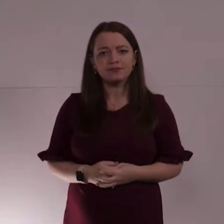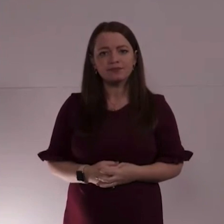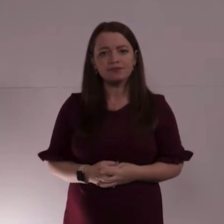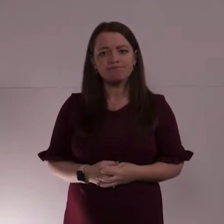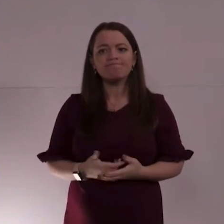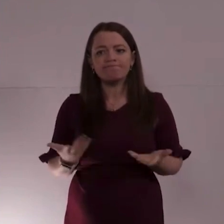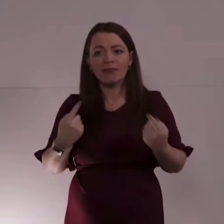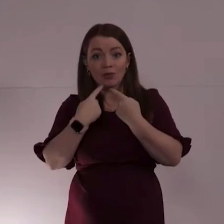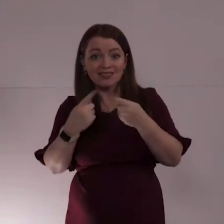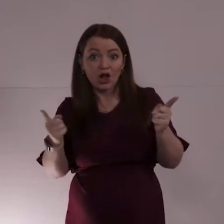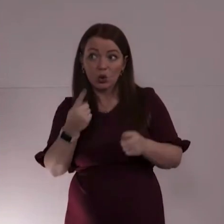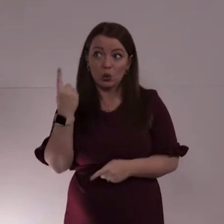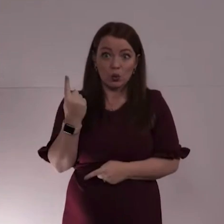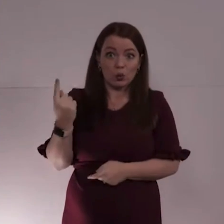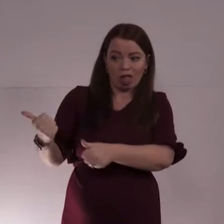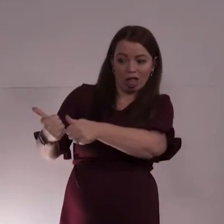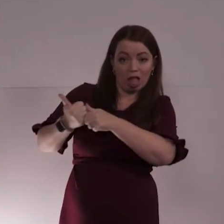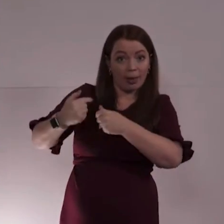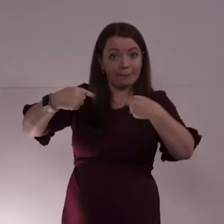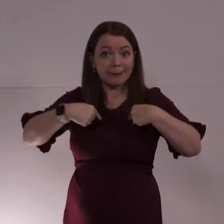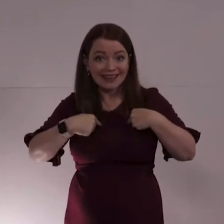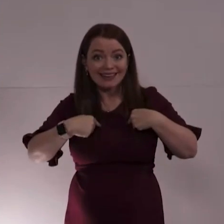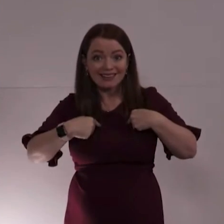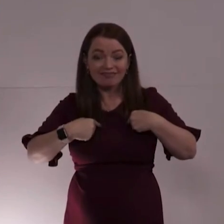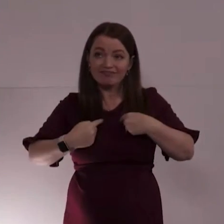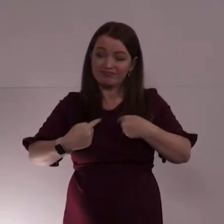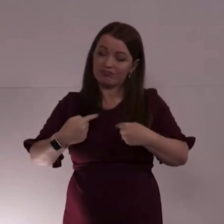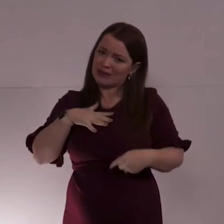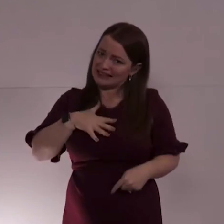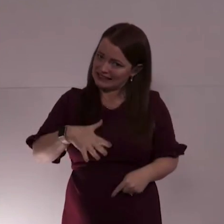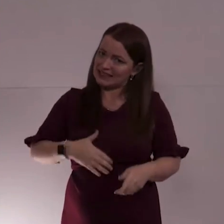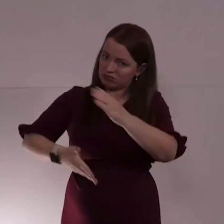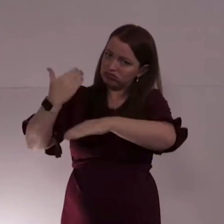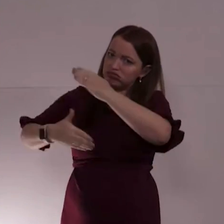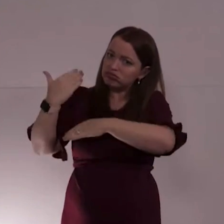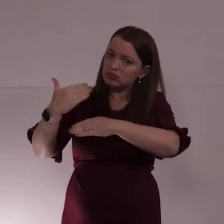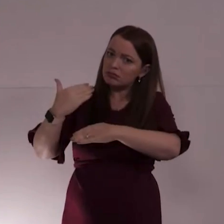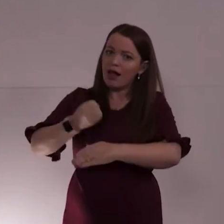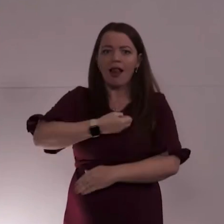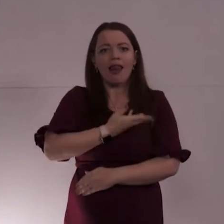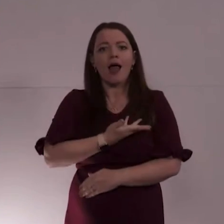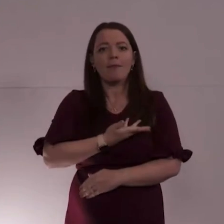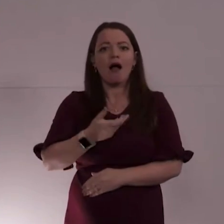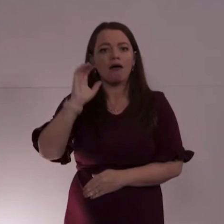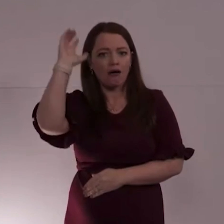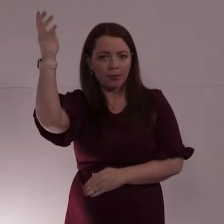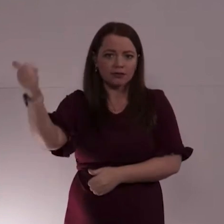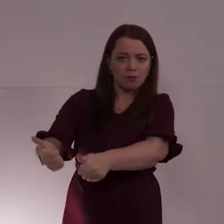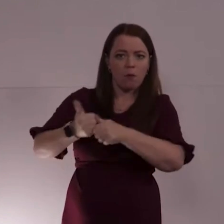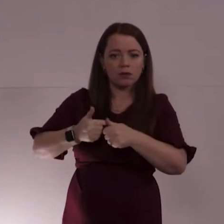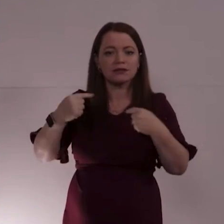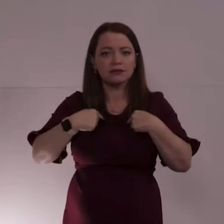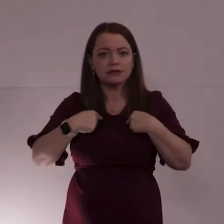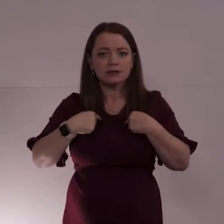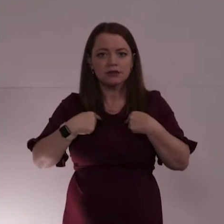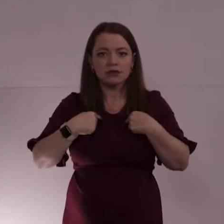Conference I'll tell you who was on my side when I needed it the most. A Labour government was on my side